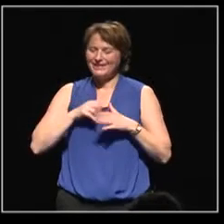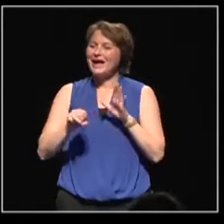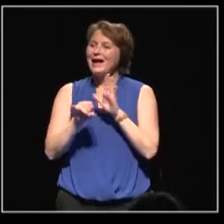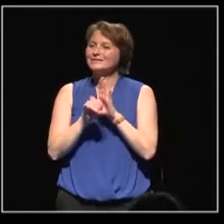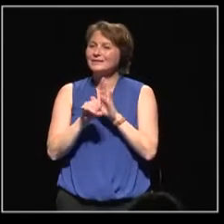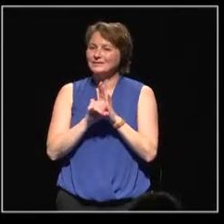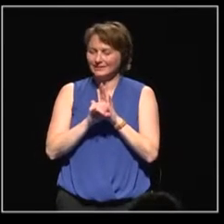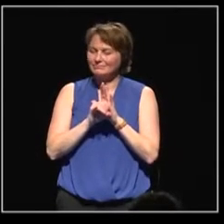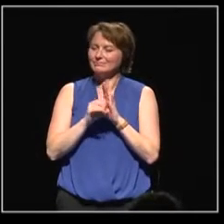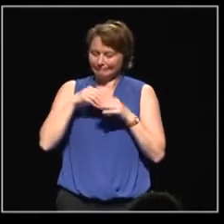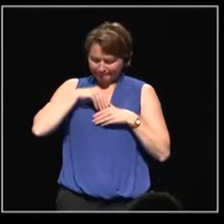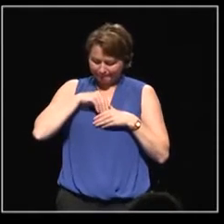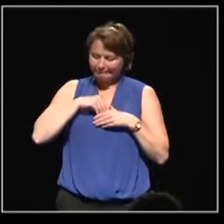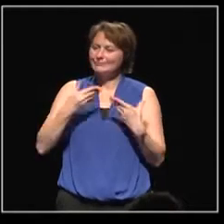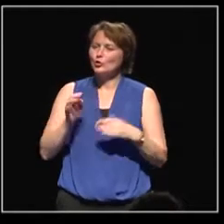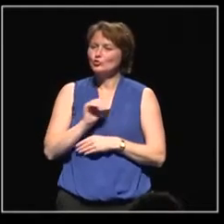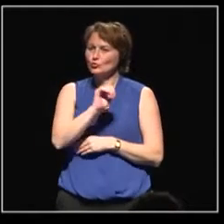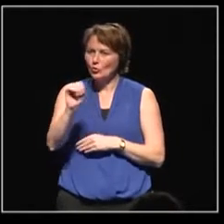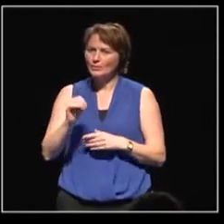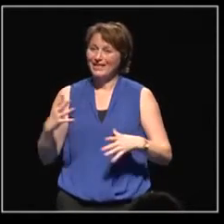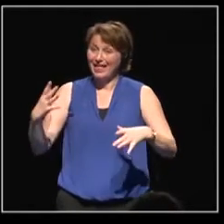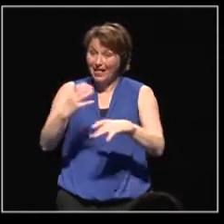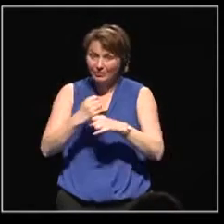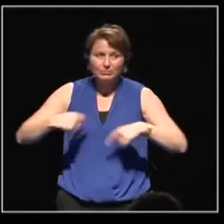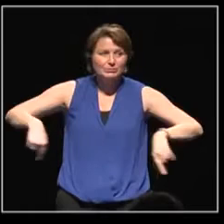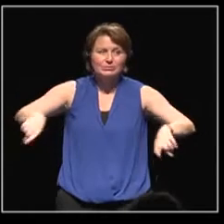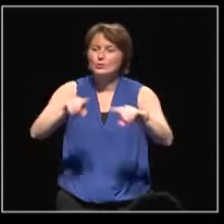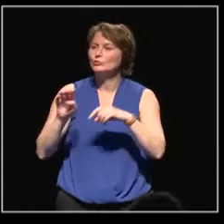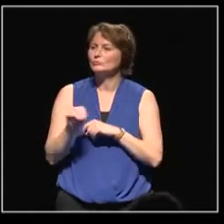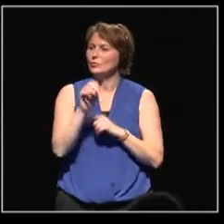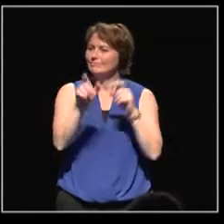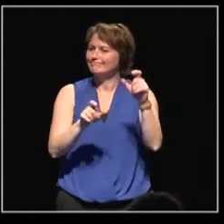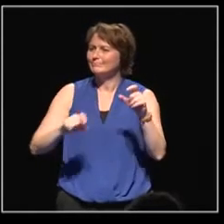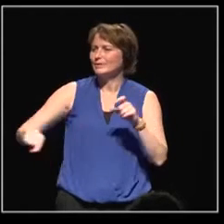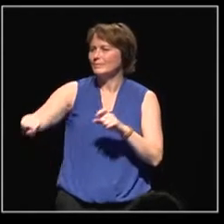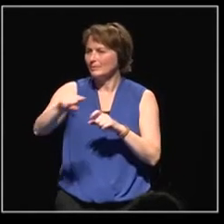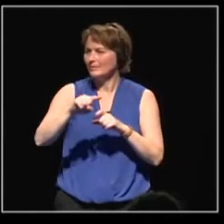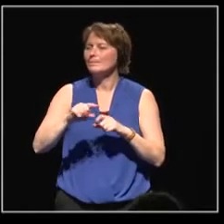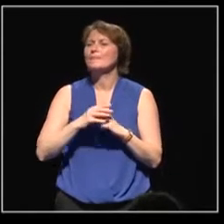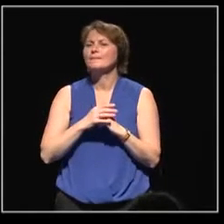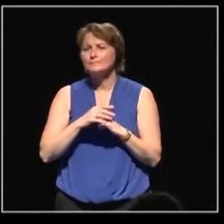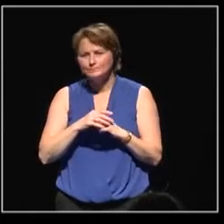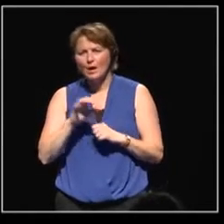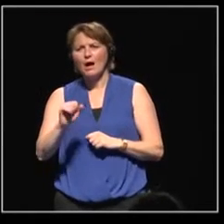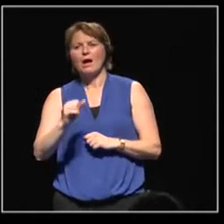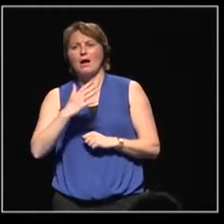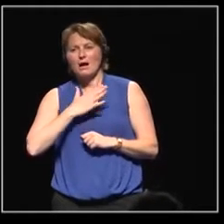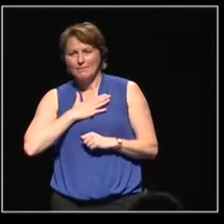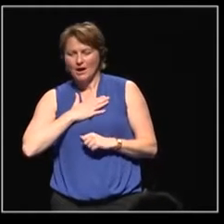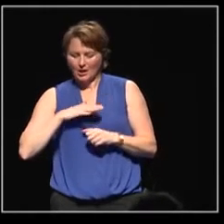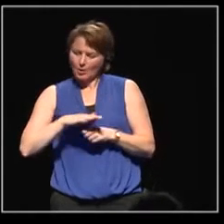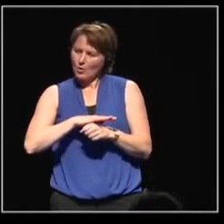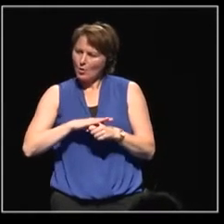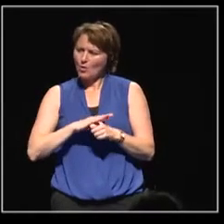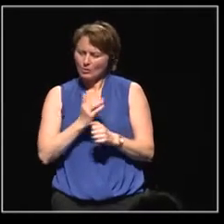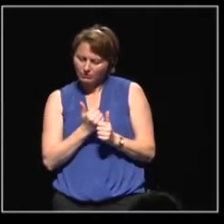to European citizenship, helping them to understand their local authorities and